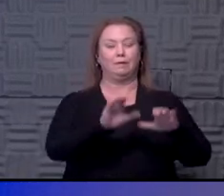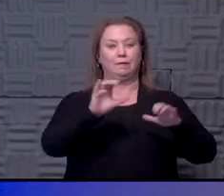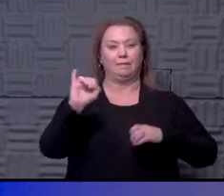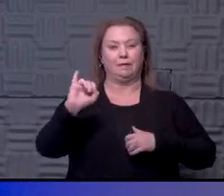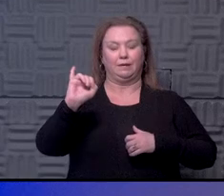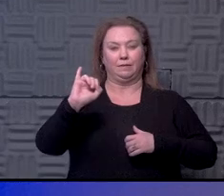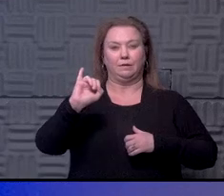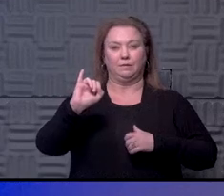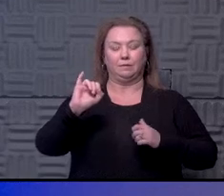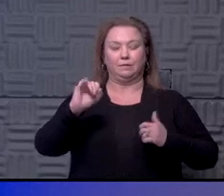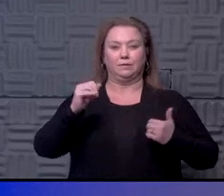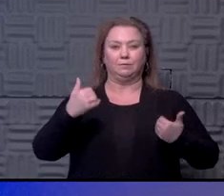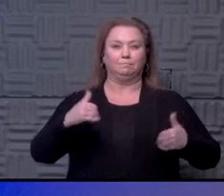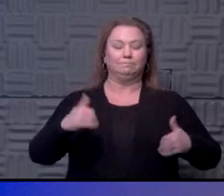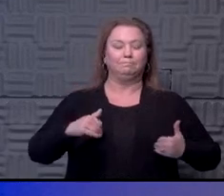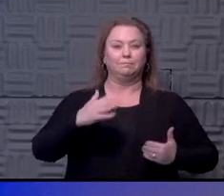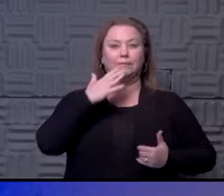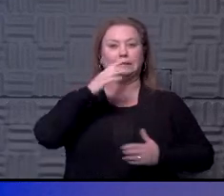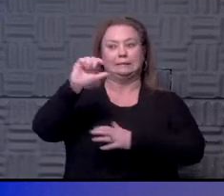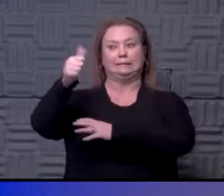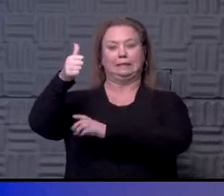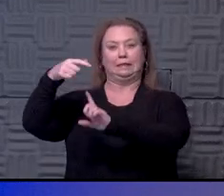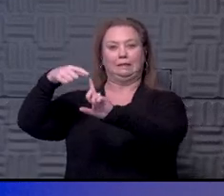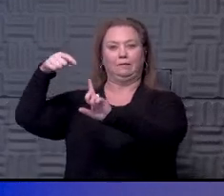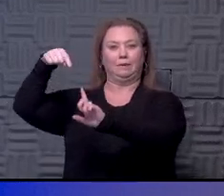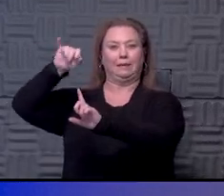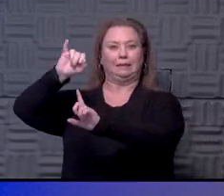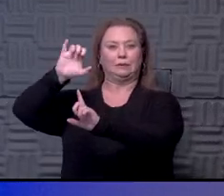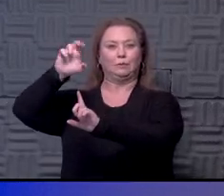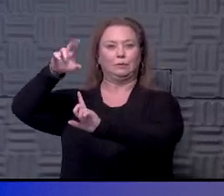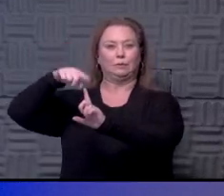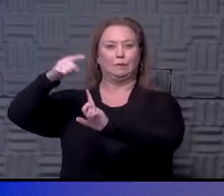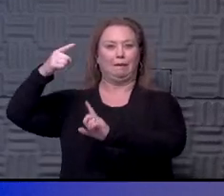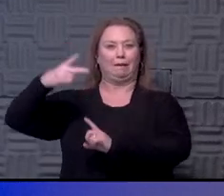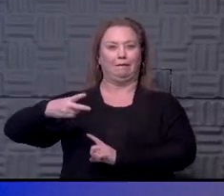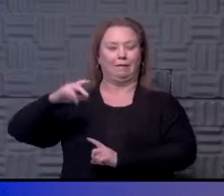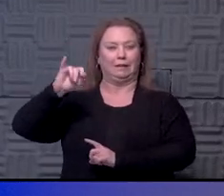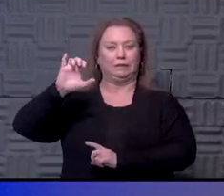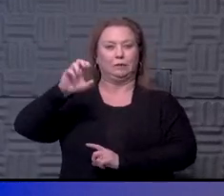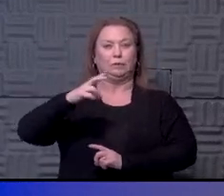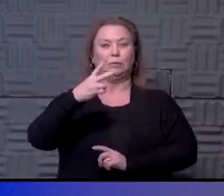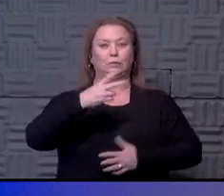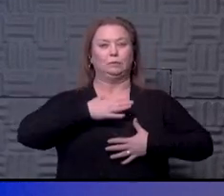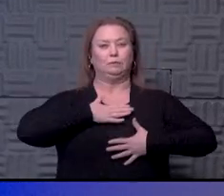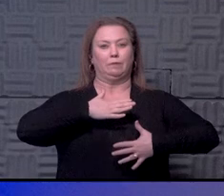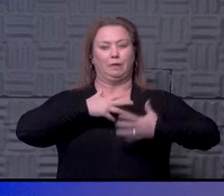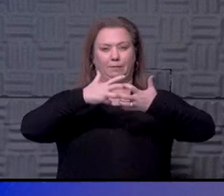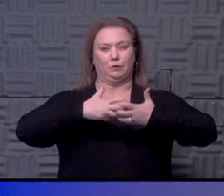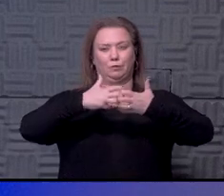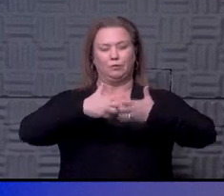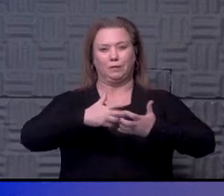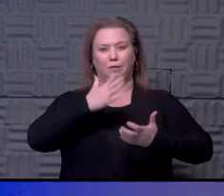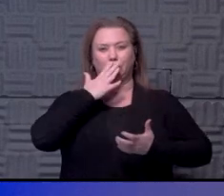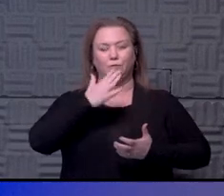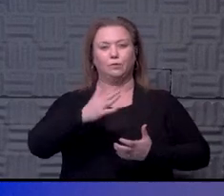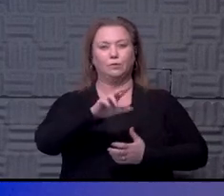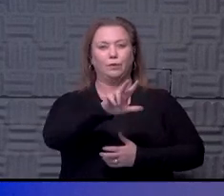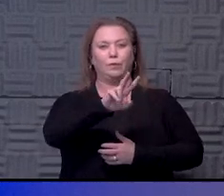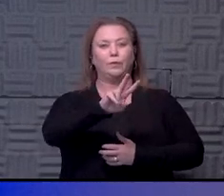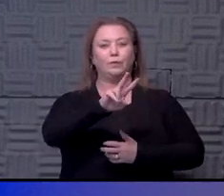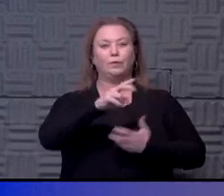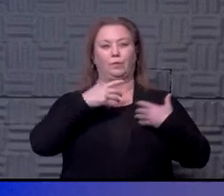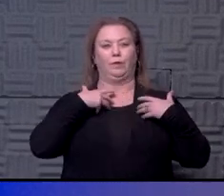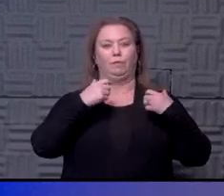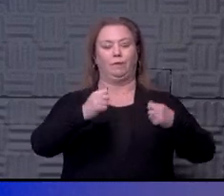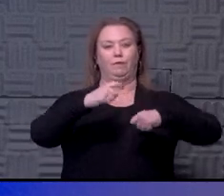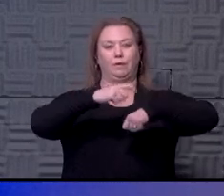which I think is astounding. Ten of those, though, are in the ICU, so almost half, but only two on the ventilator, so that's a good thing. 32 in that